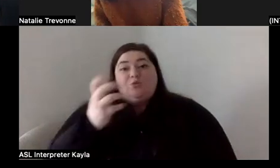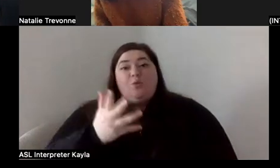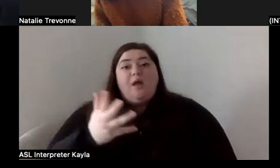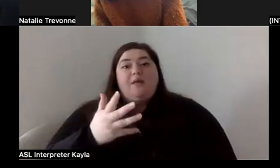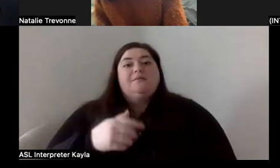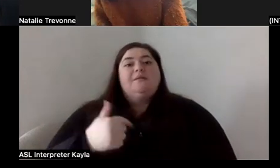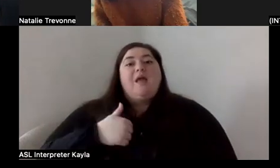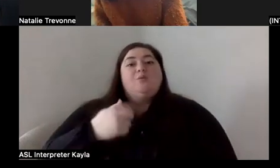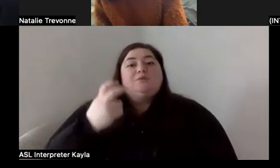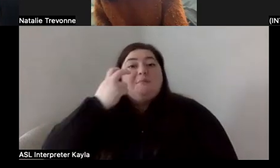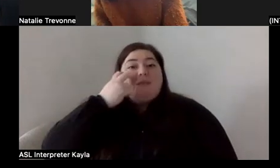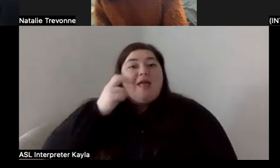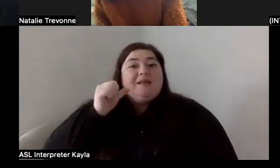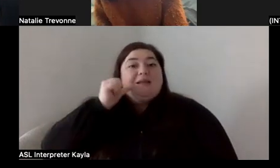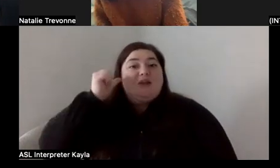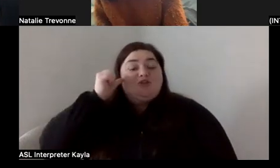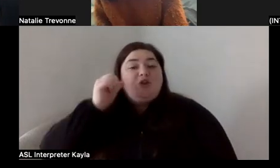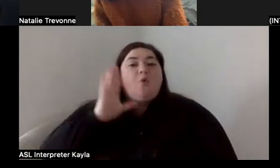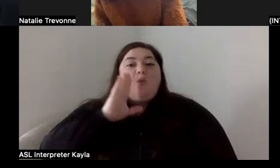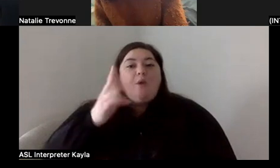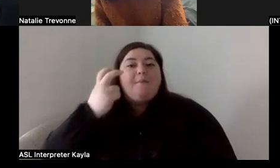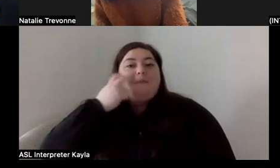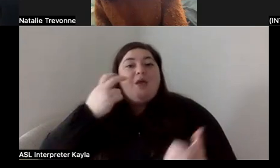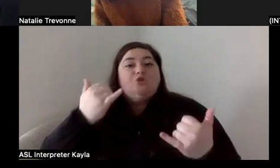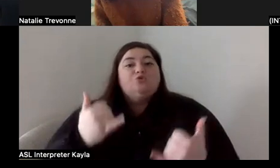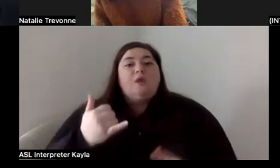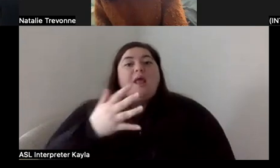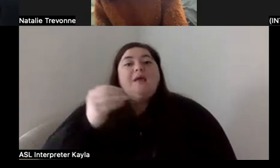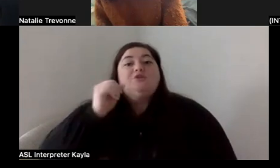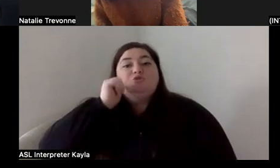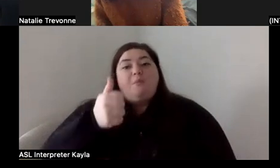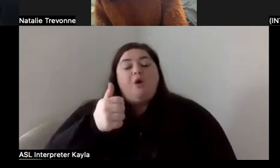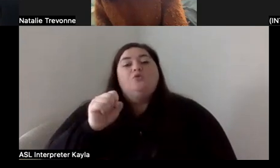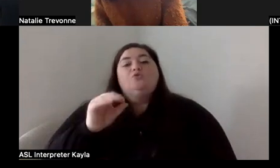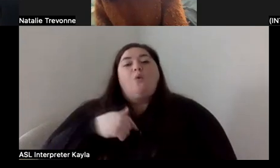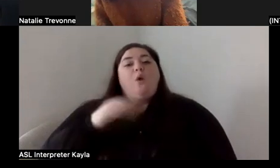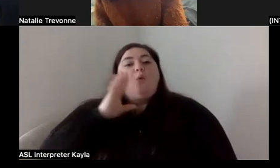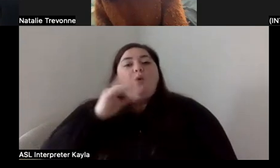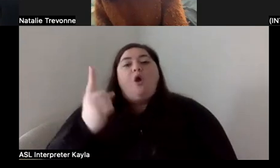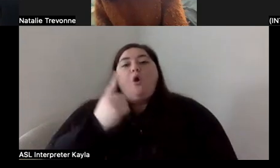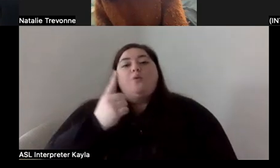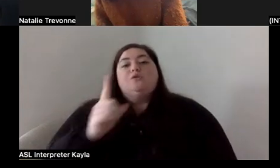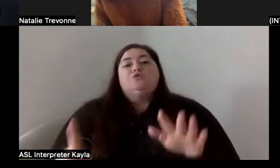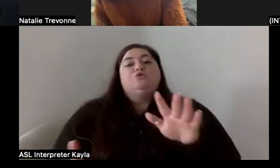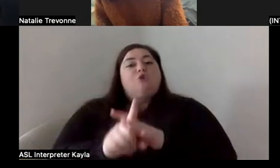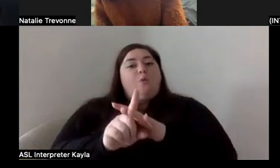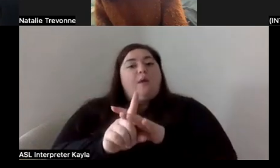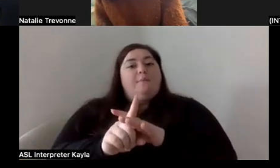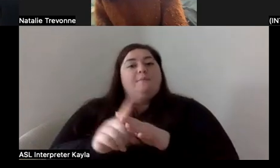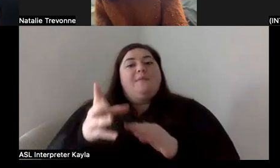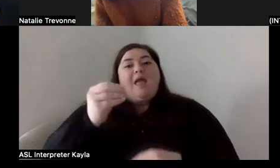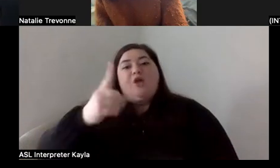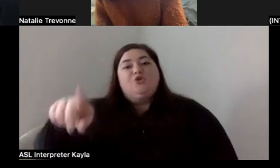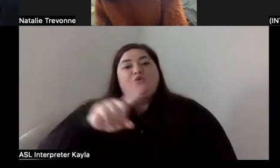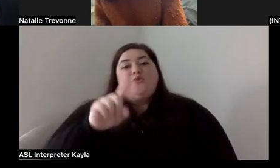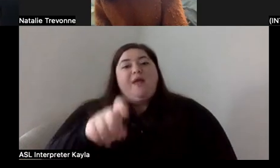blind yesterday, I'm going to be blind today and tomorrow. So I'm always going to show up unapologetically blind. And, you know, you'll deal, you